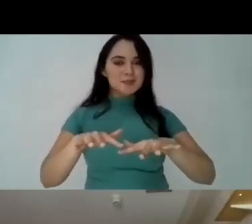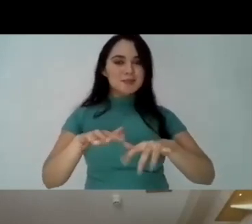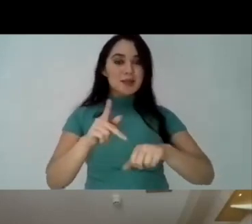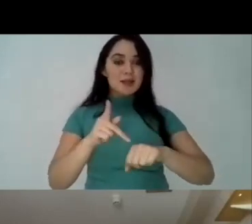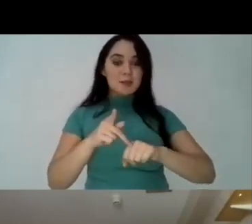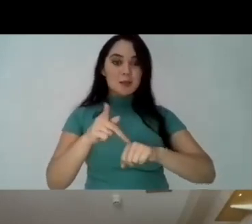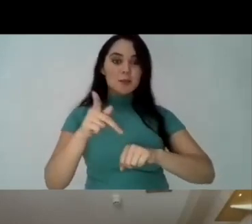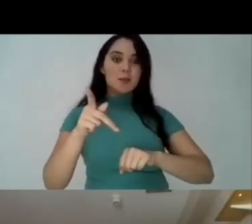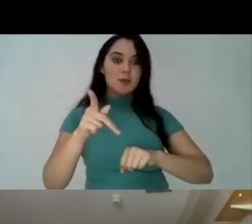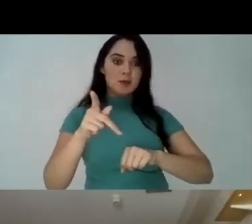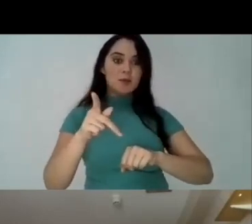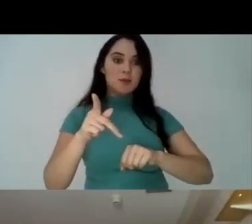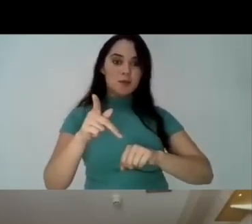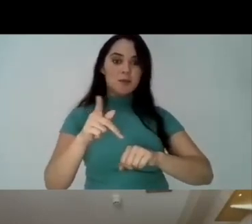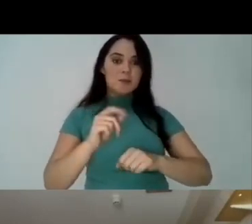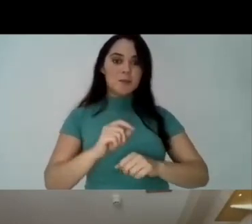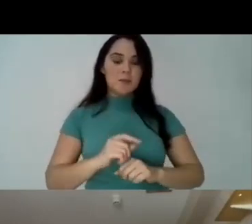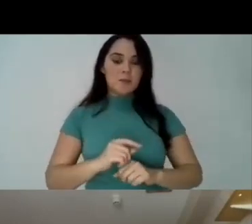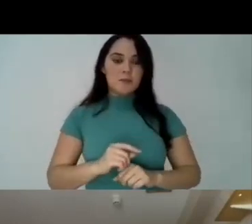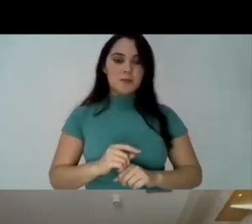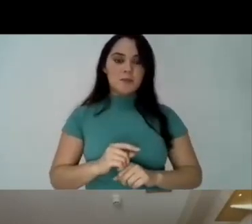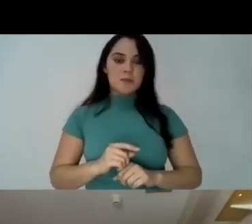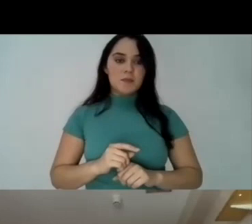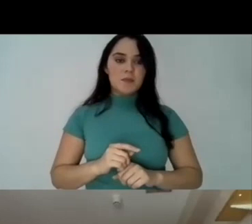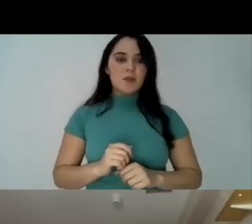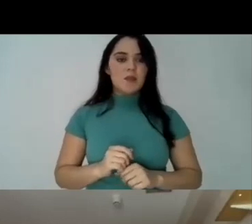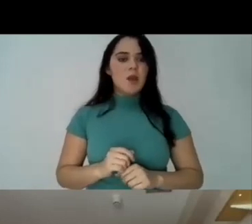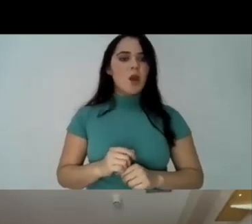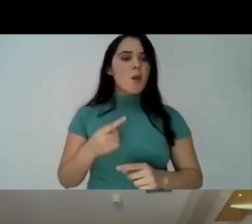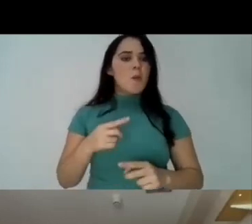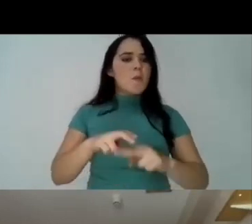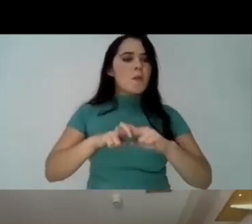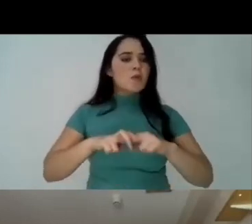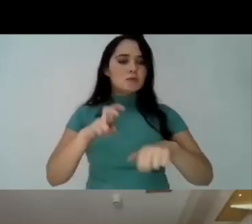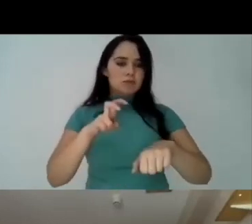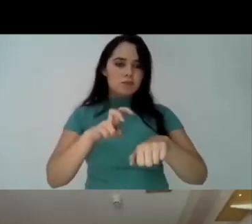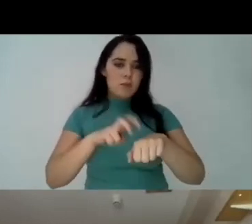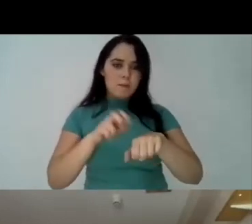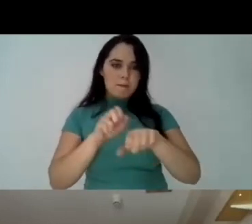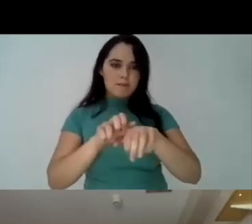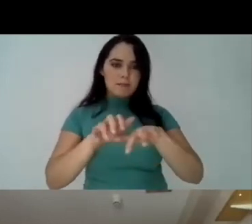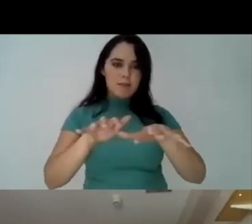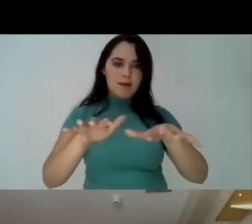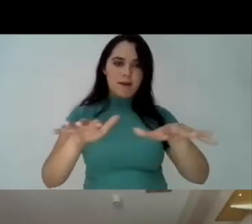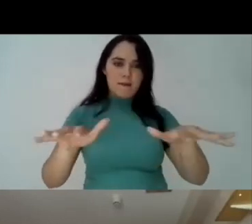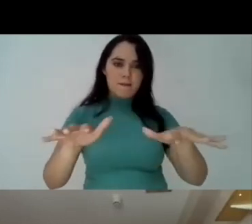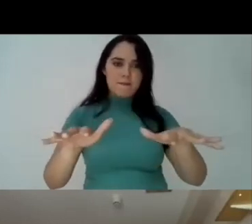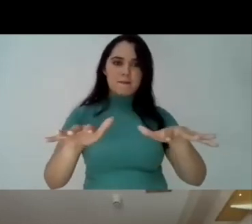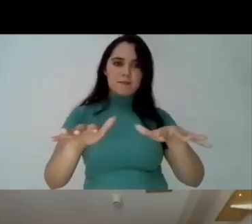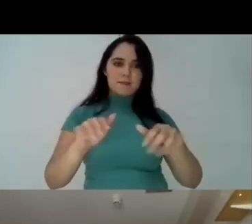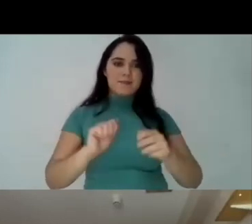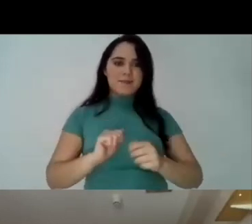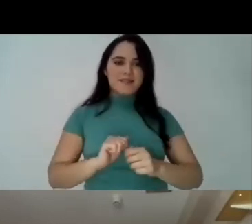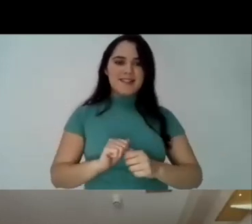when we look at issues like post-graduation